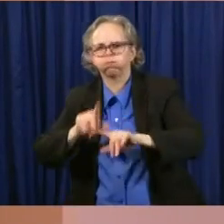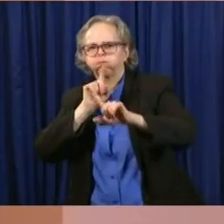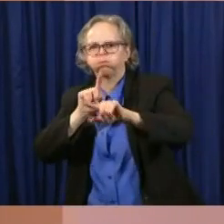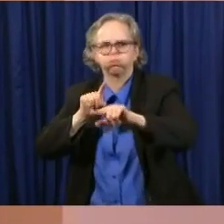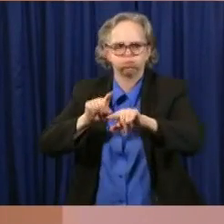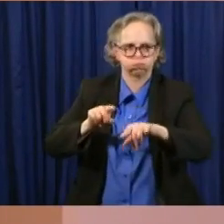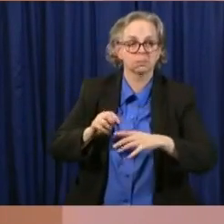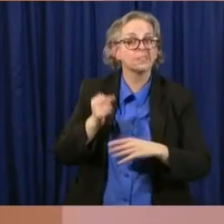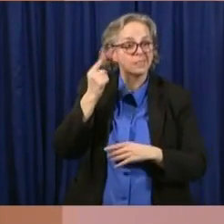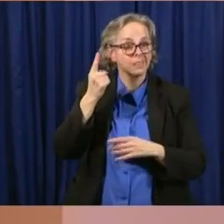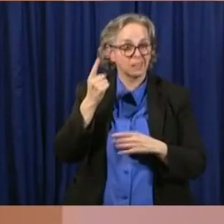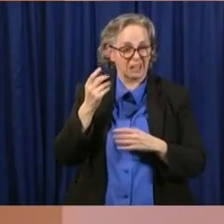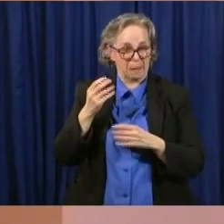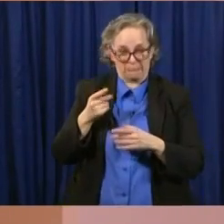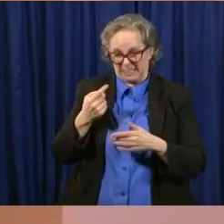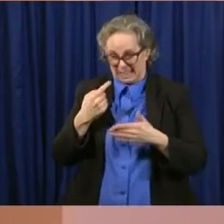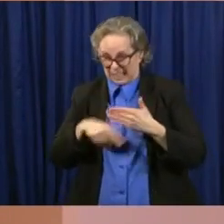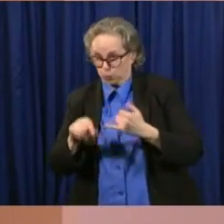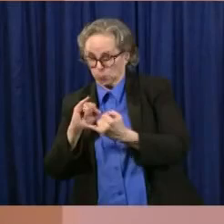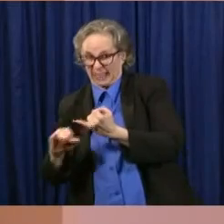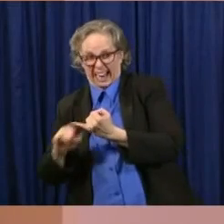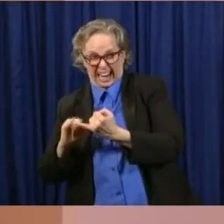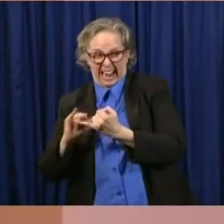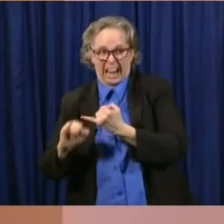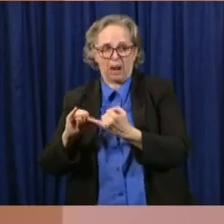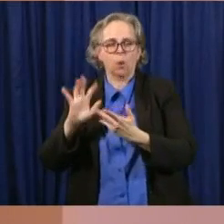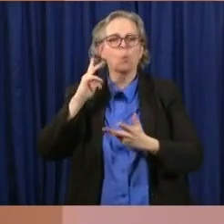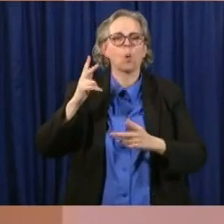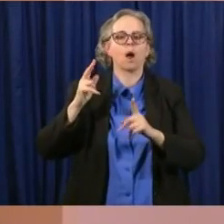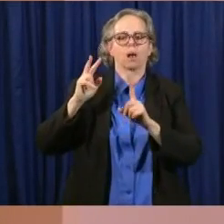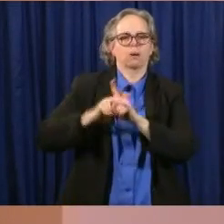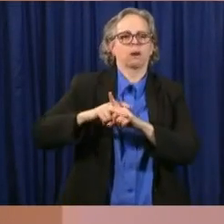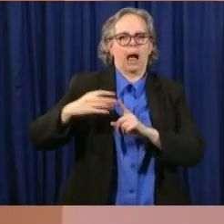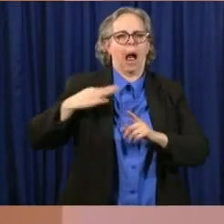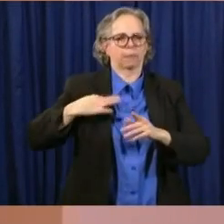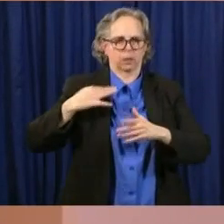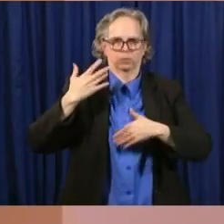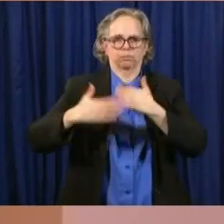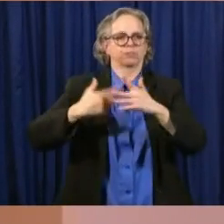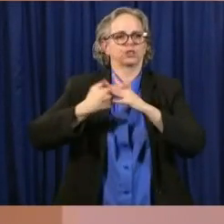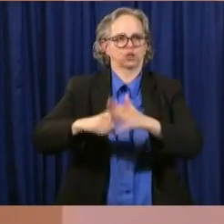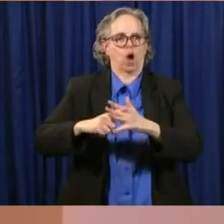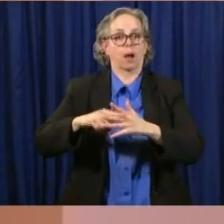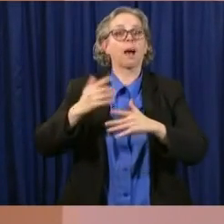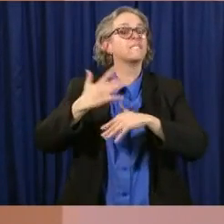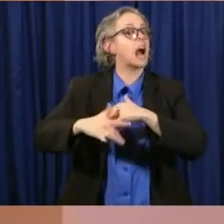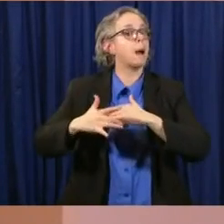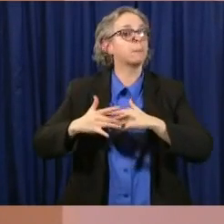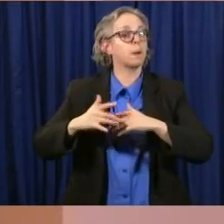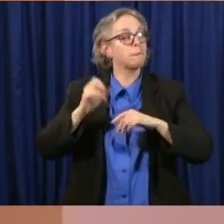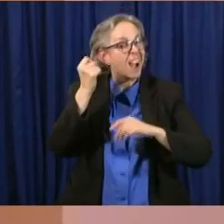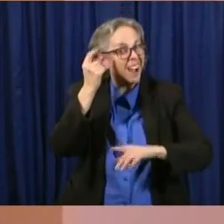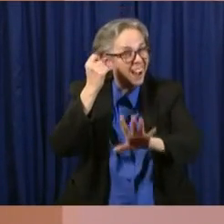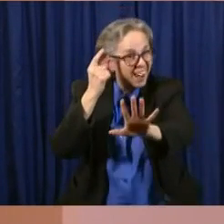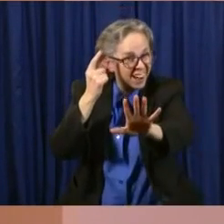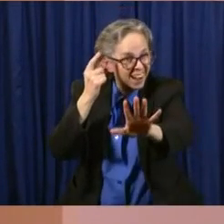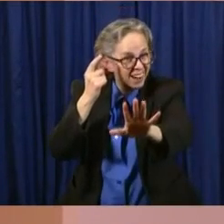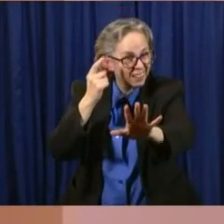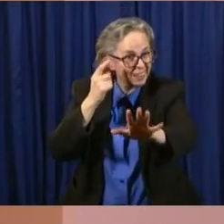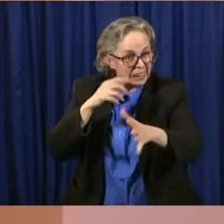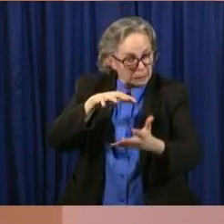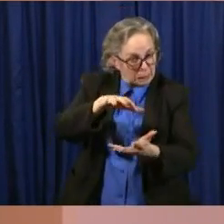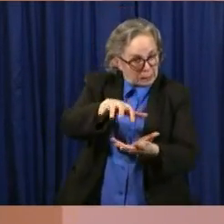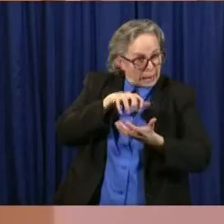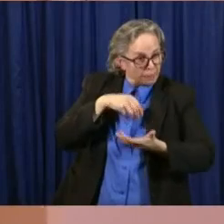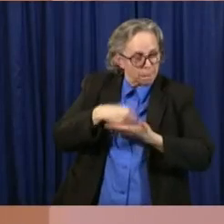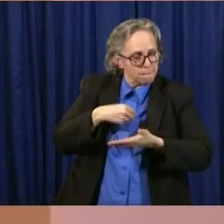available, although they will not be able to process those claims, claims for payment until May the 15th. But by the end of